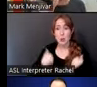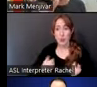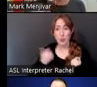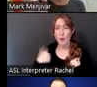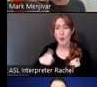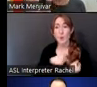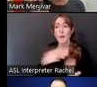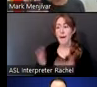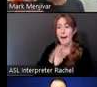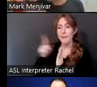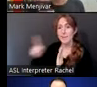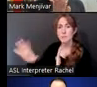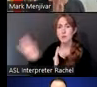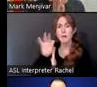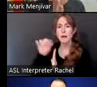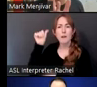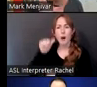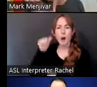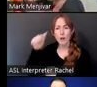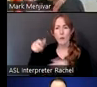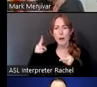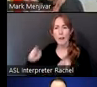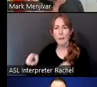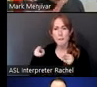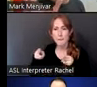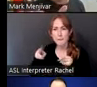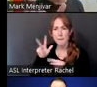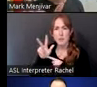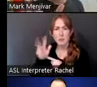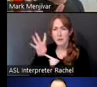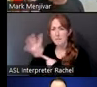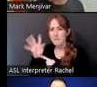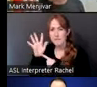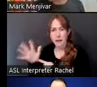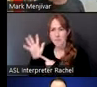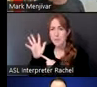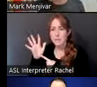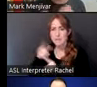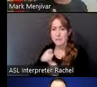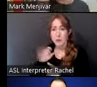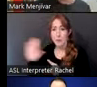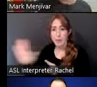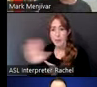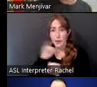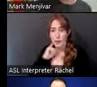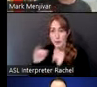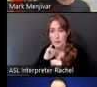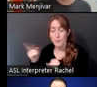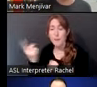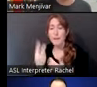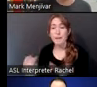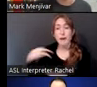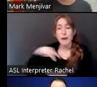audio excerpt for like three to five minutes from one of their interviews. And then they got up, they read their